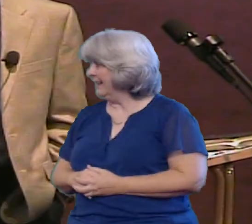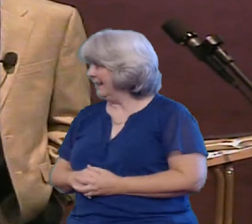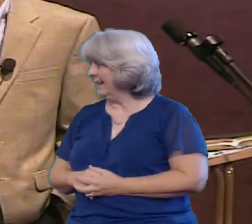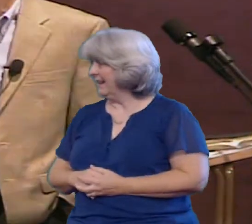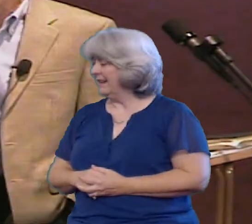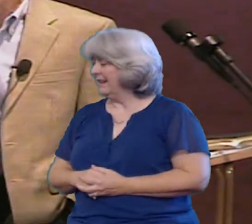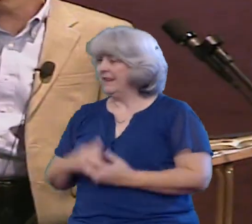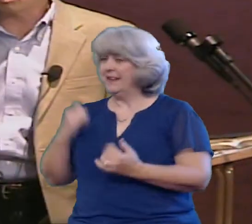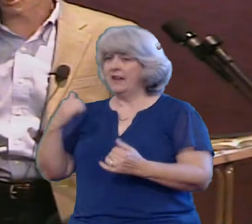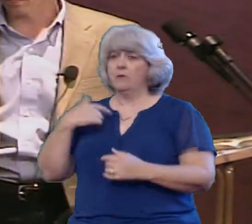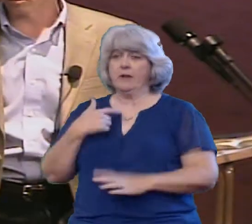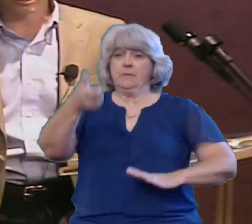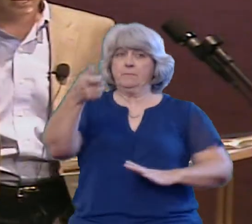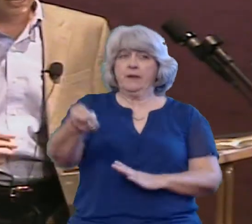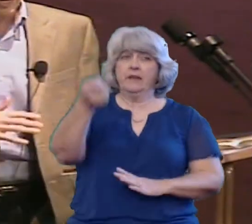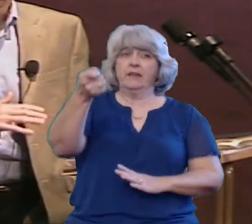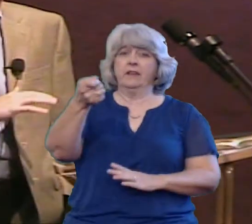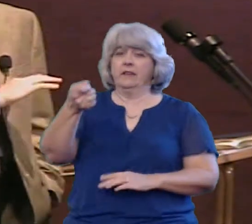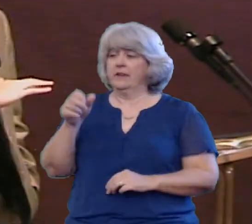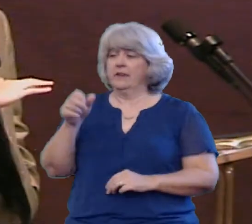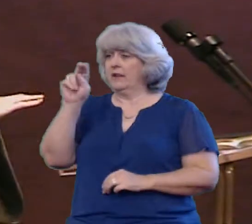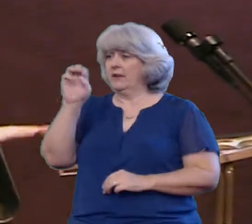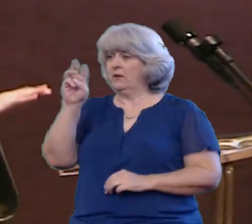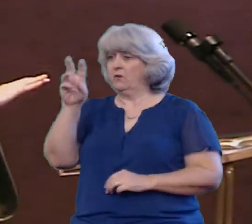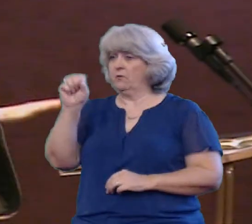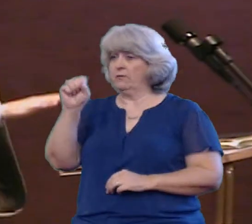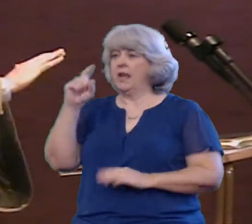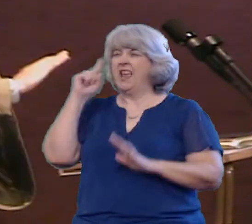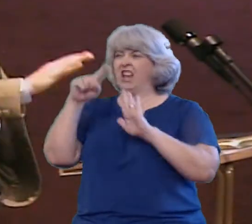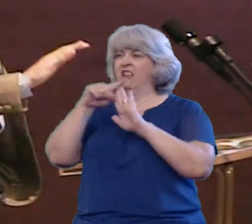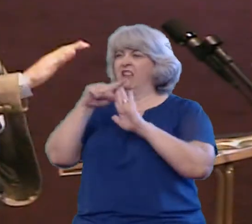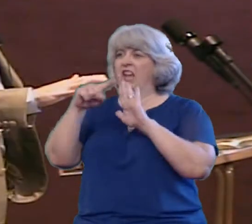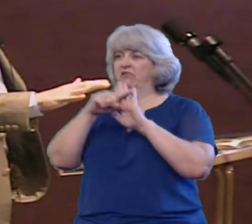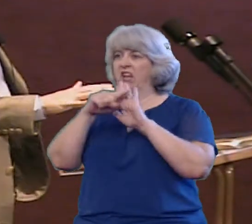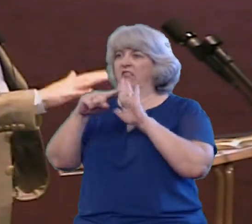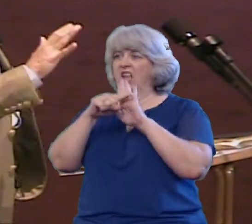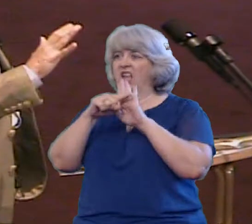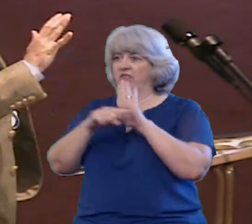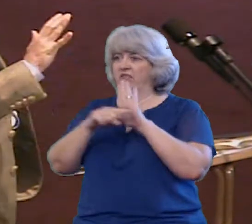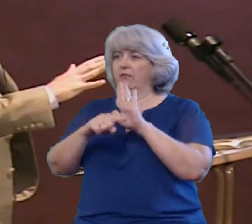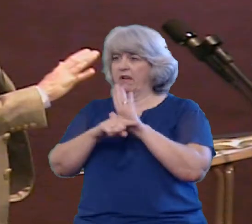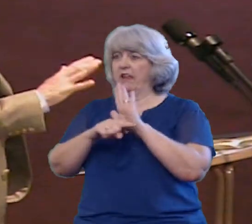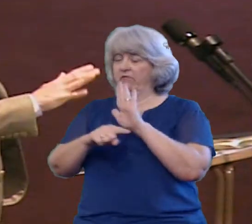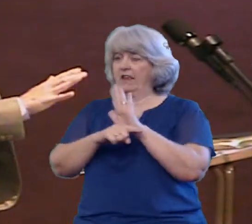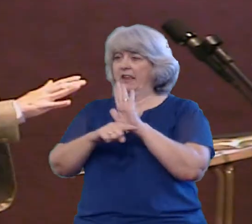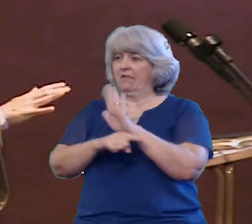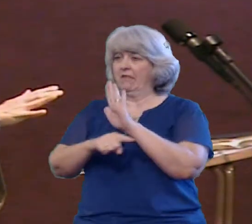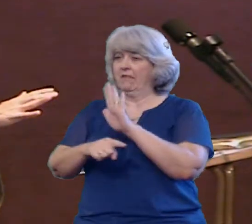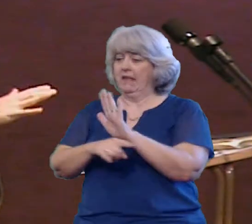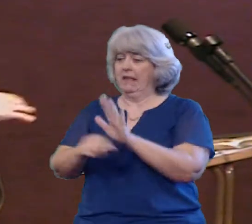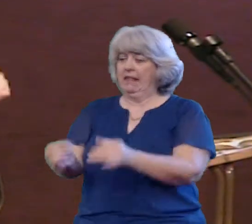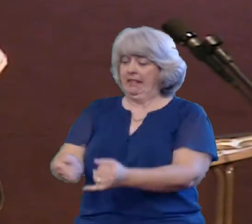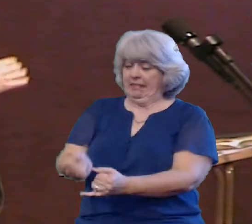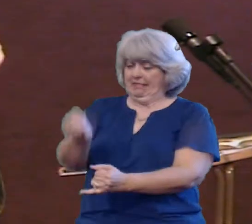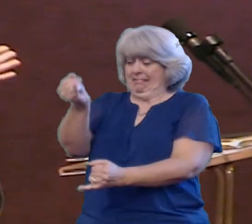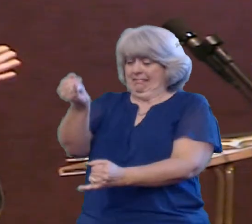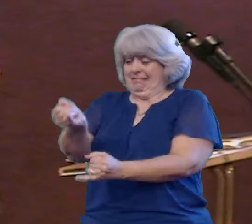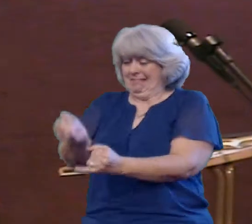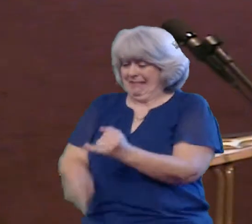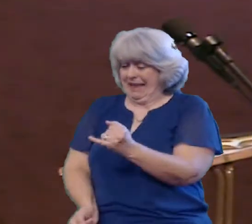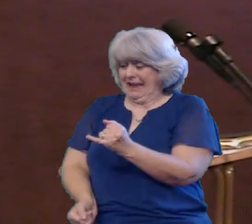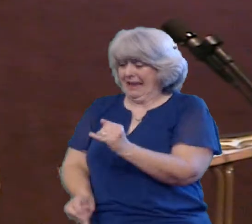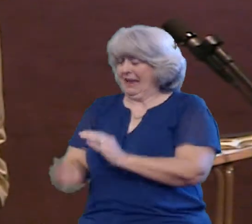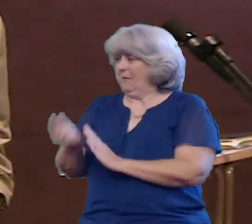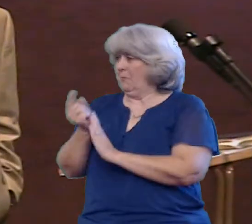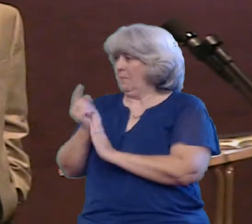news stations and these news channels And all we hear is negative negative negative negative And then you get to the last two minute segment And the way